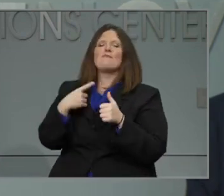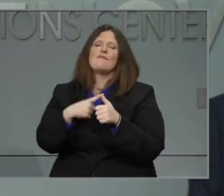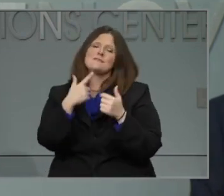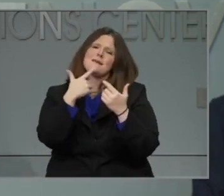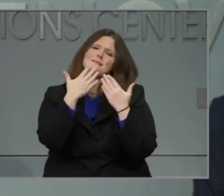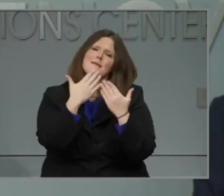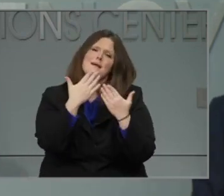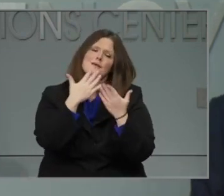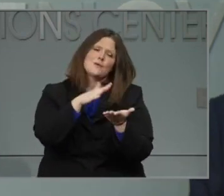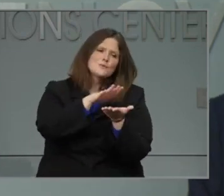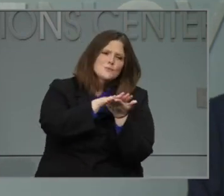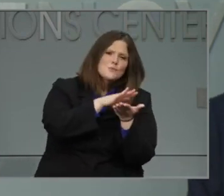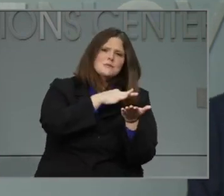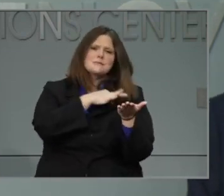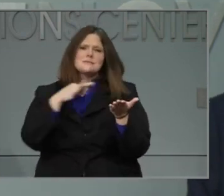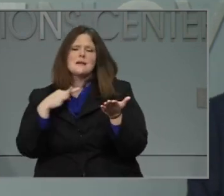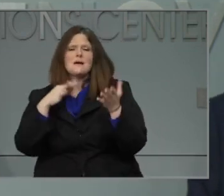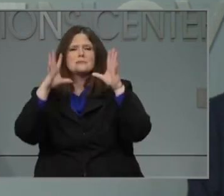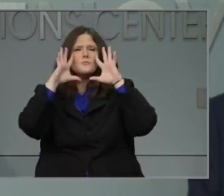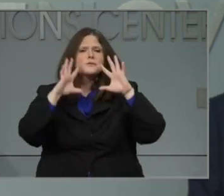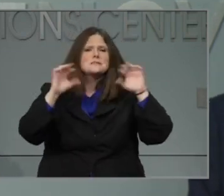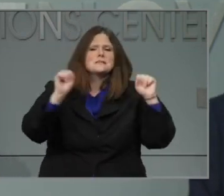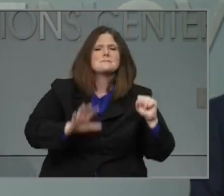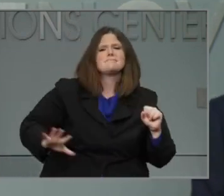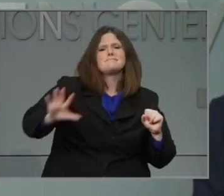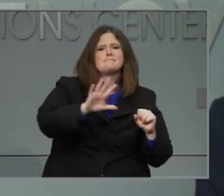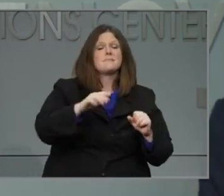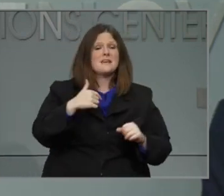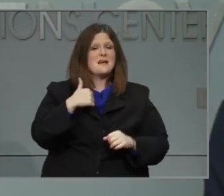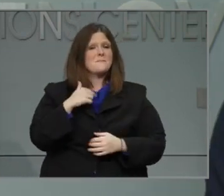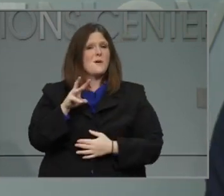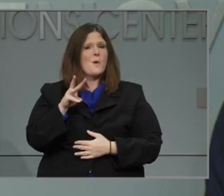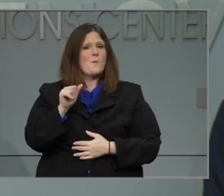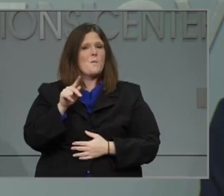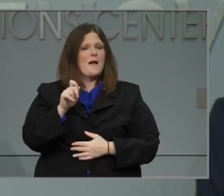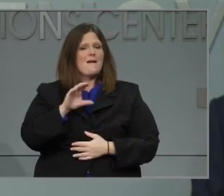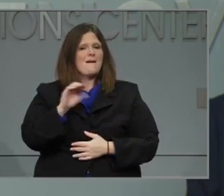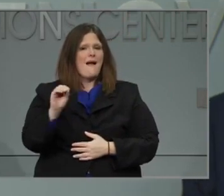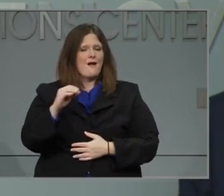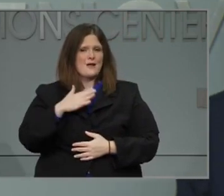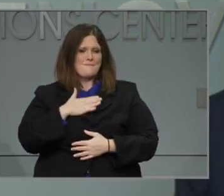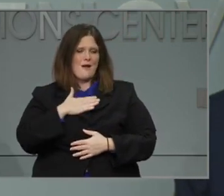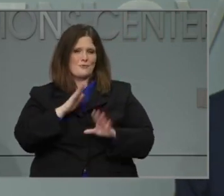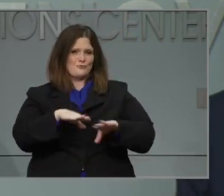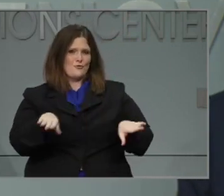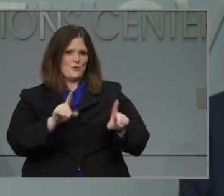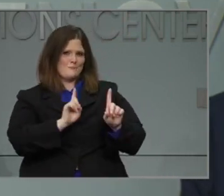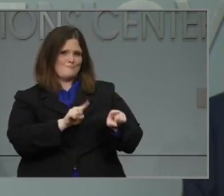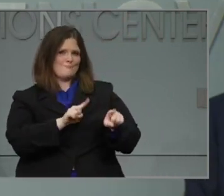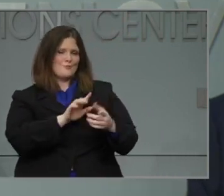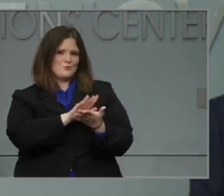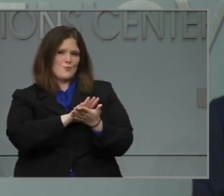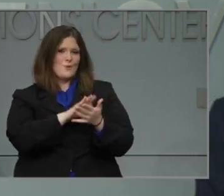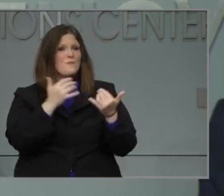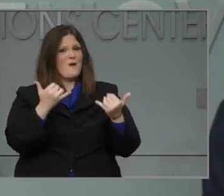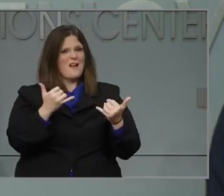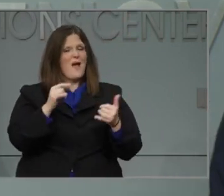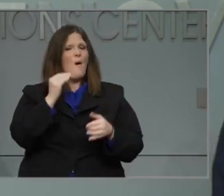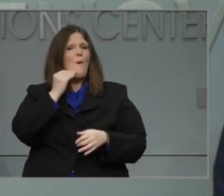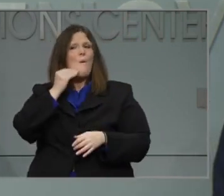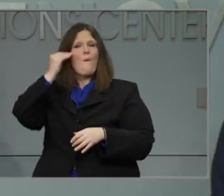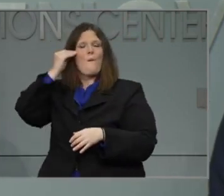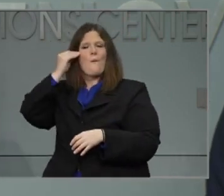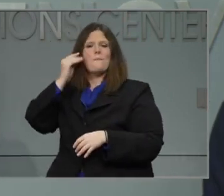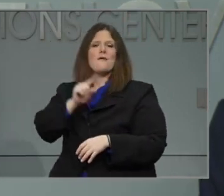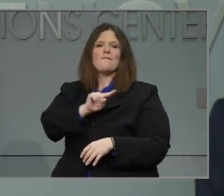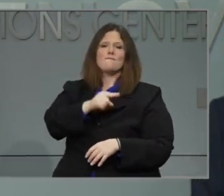North Carolina. As you know, I'm a Wake County public school parent, and my girls are currently in remote learning for first